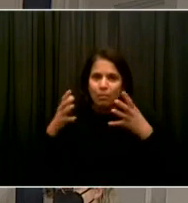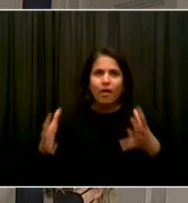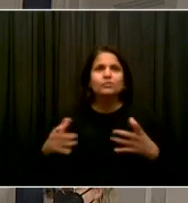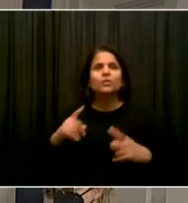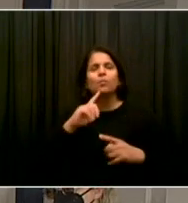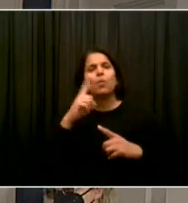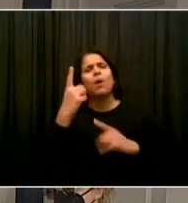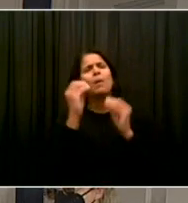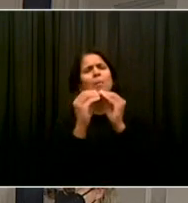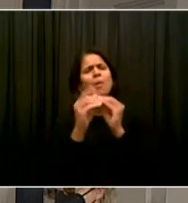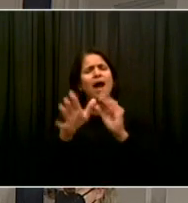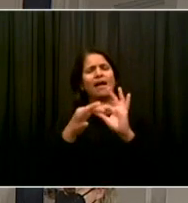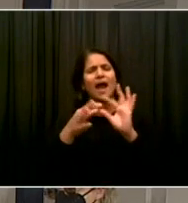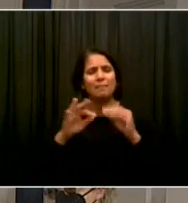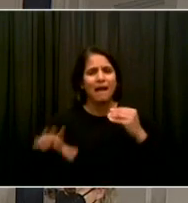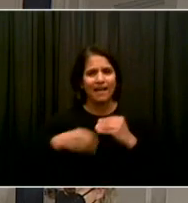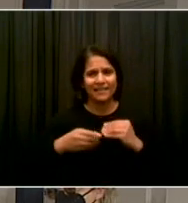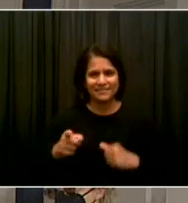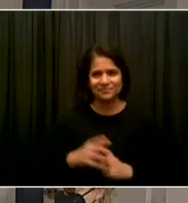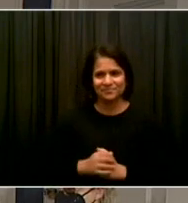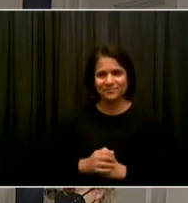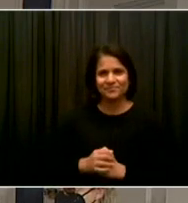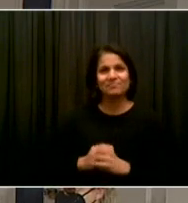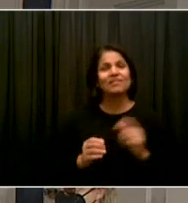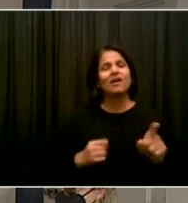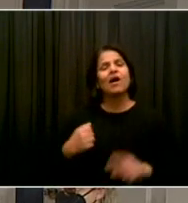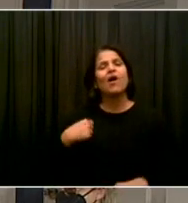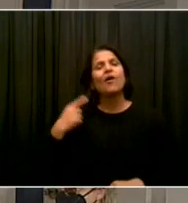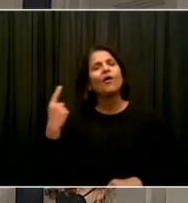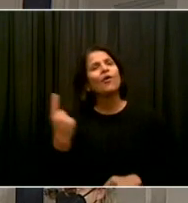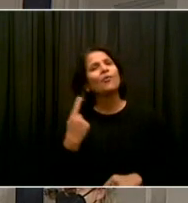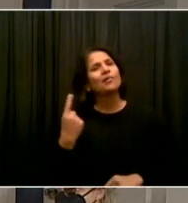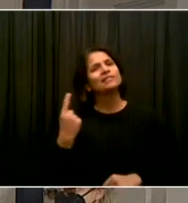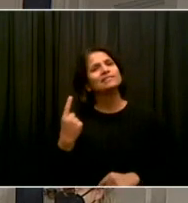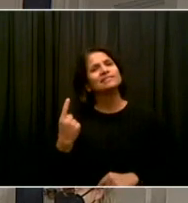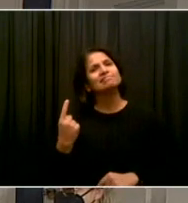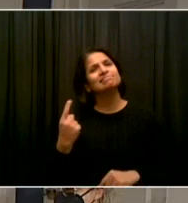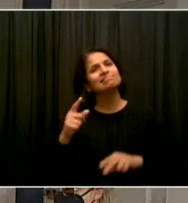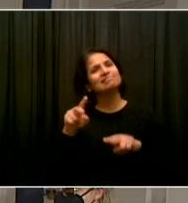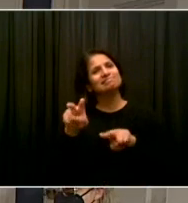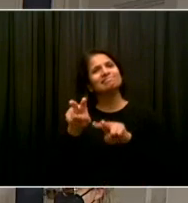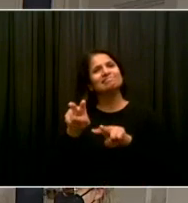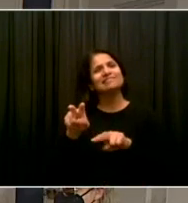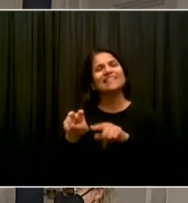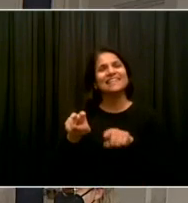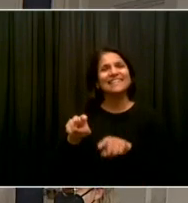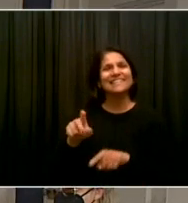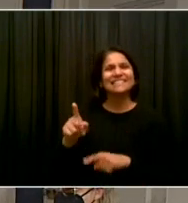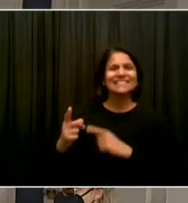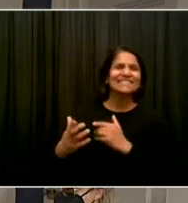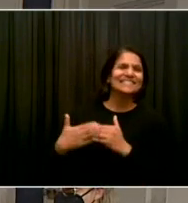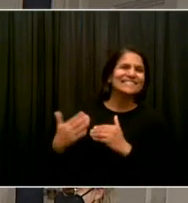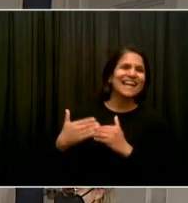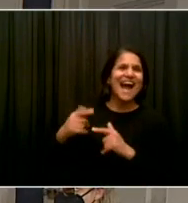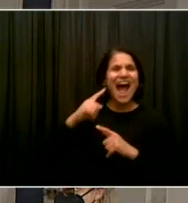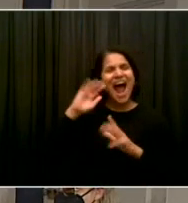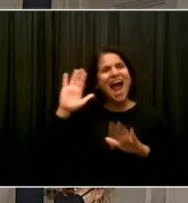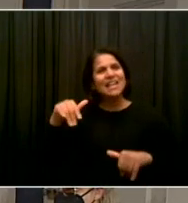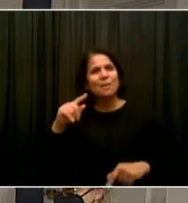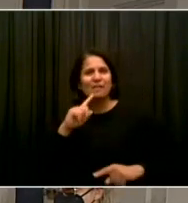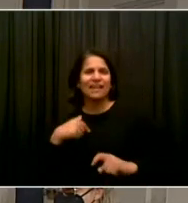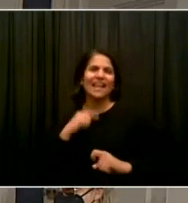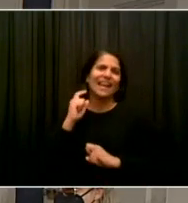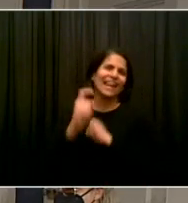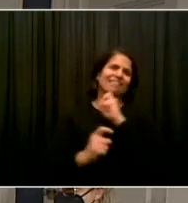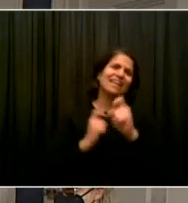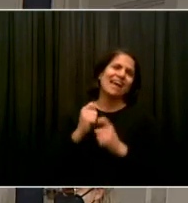I have always admired, you know, you could have, you could have years and years ago said, Hey, I've made my contribution. And you would have been able to